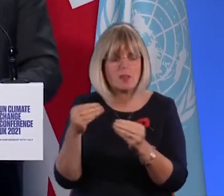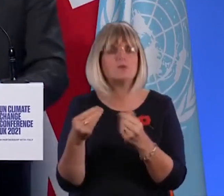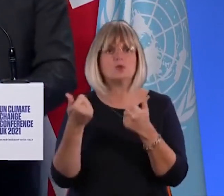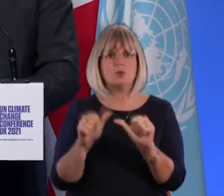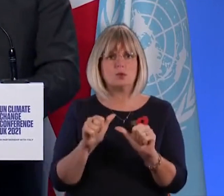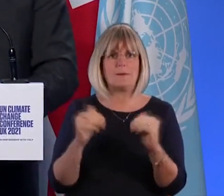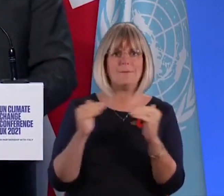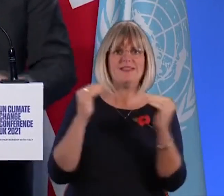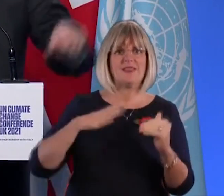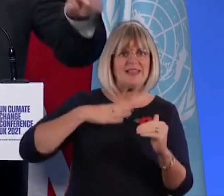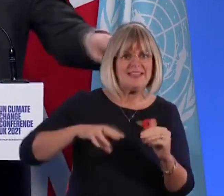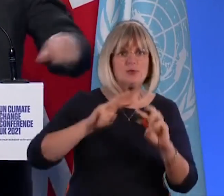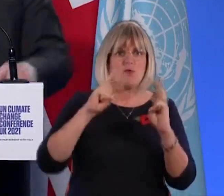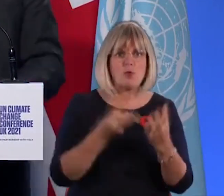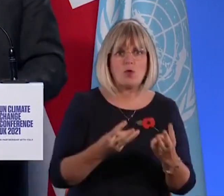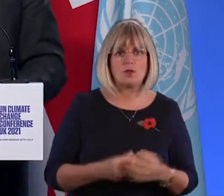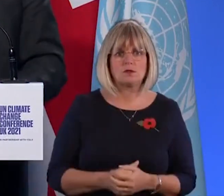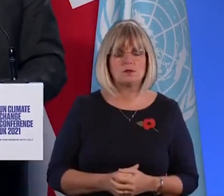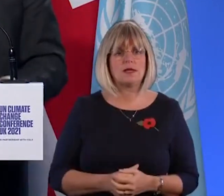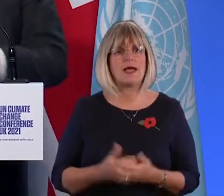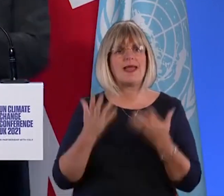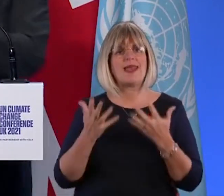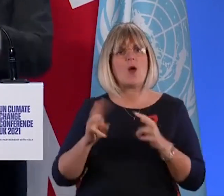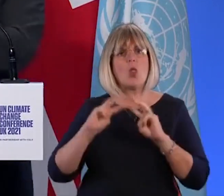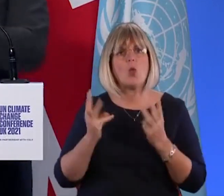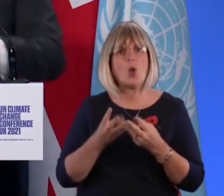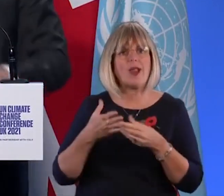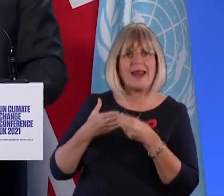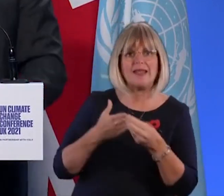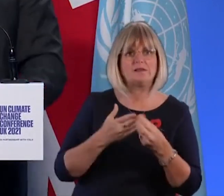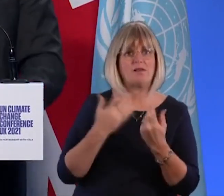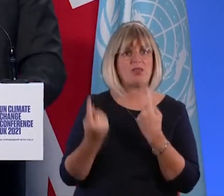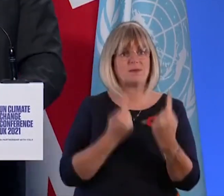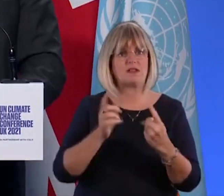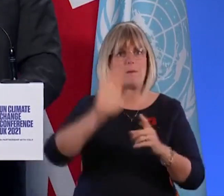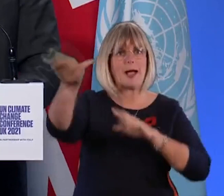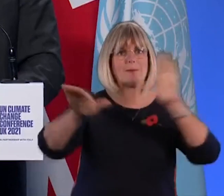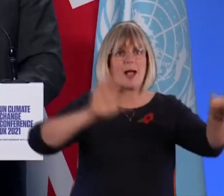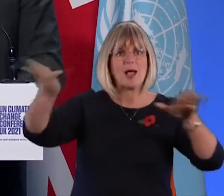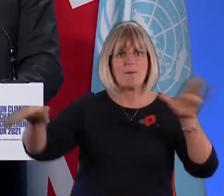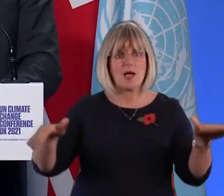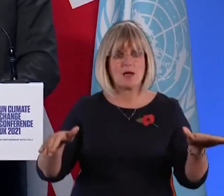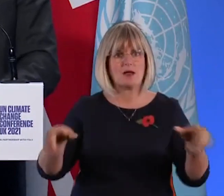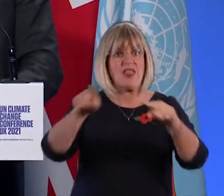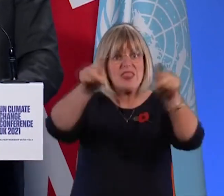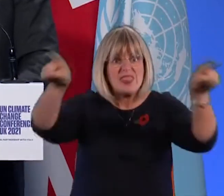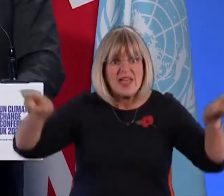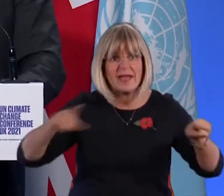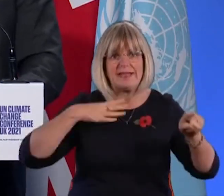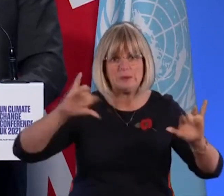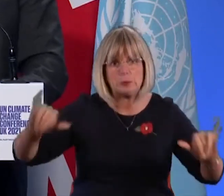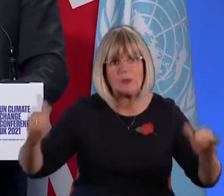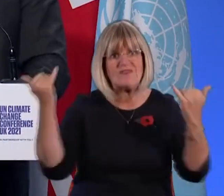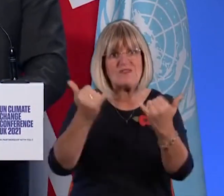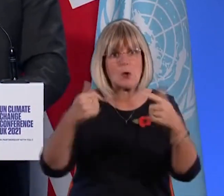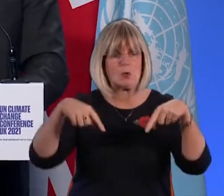up the phone to their teams here and give them the negotiating margin, give them the space they need in